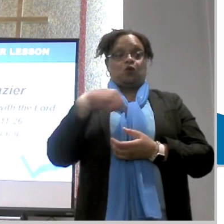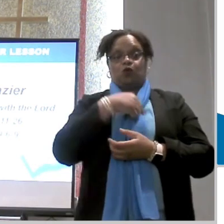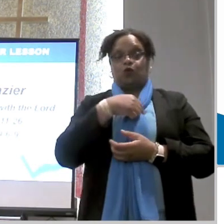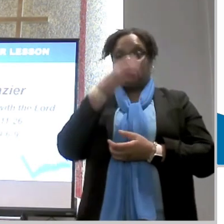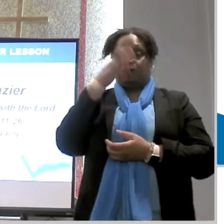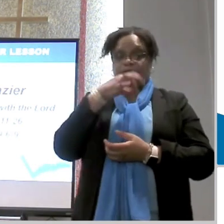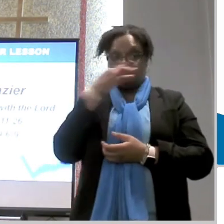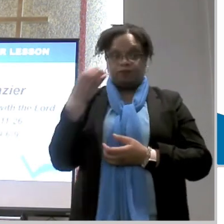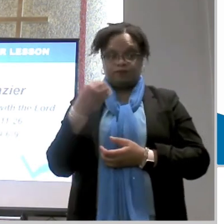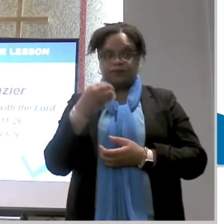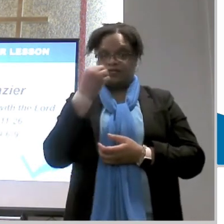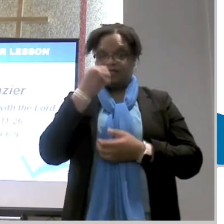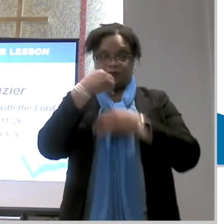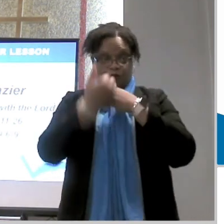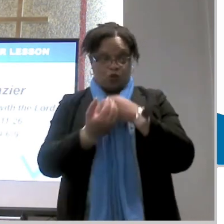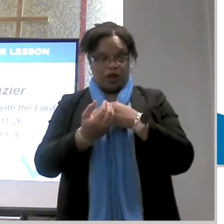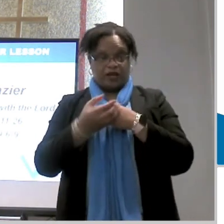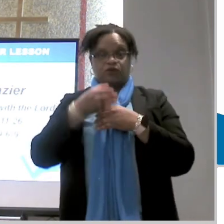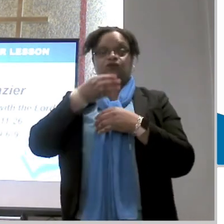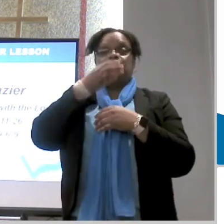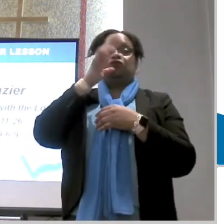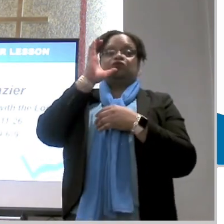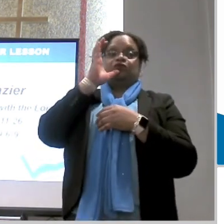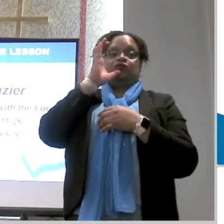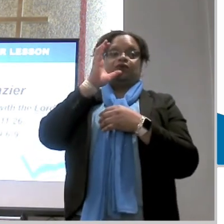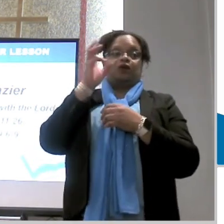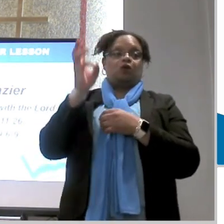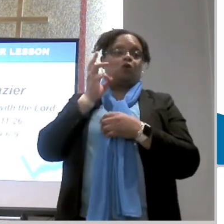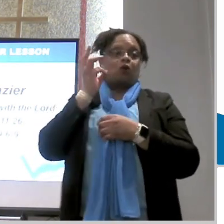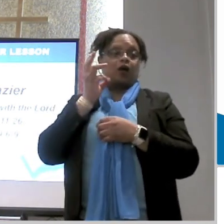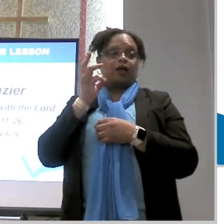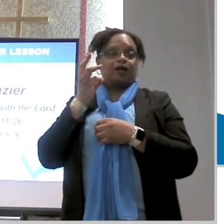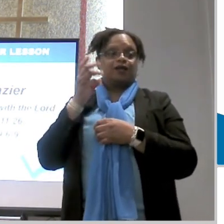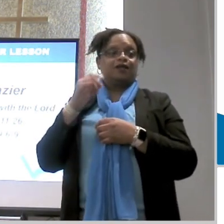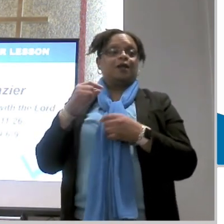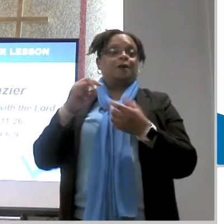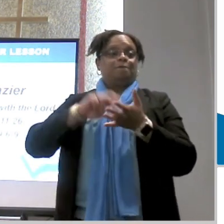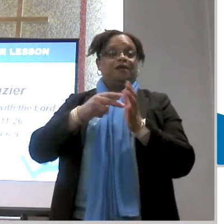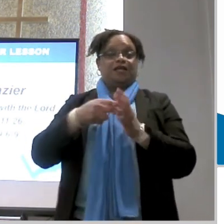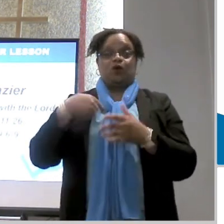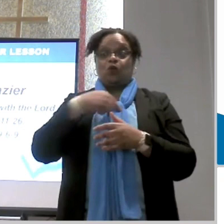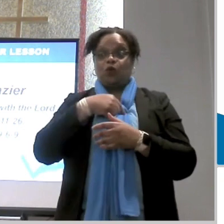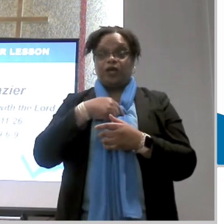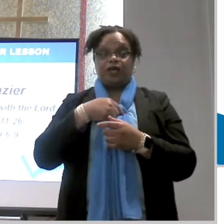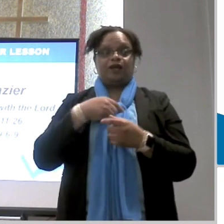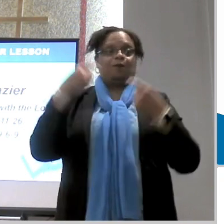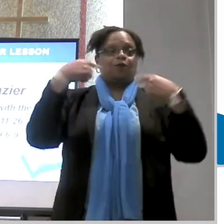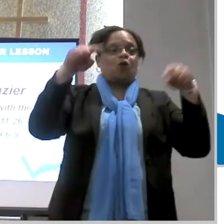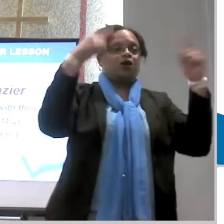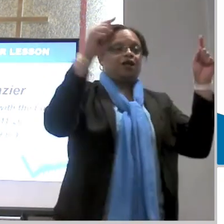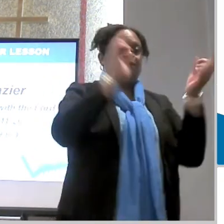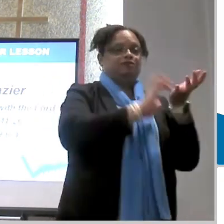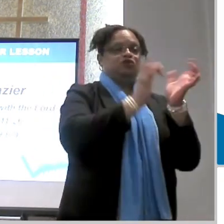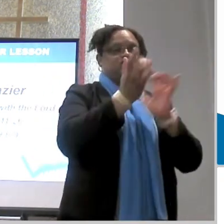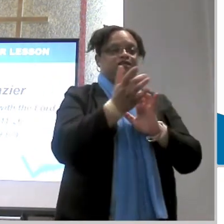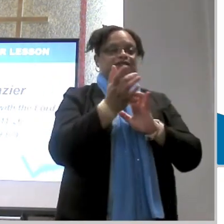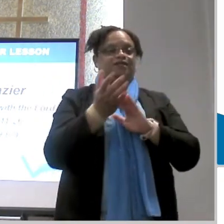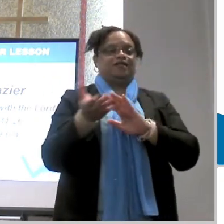eat this bread and drink the cup you proclaim the lord's death until he comes